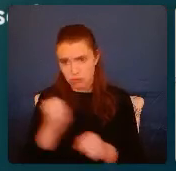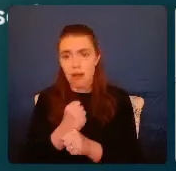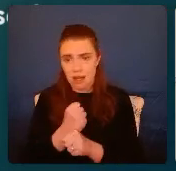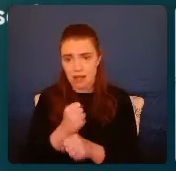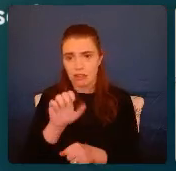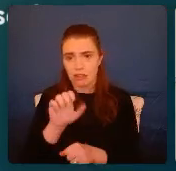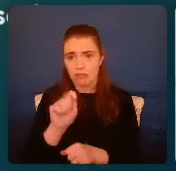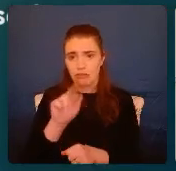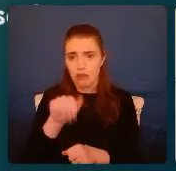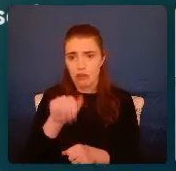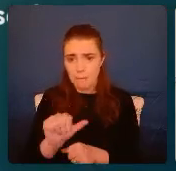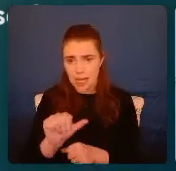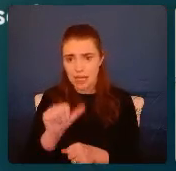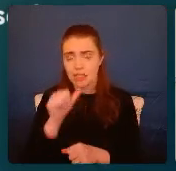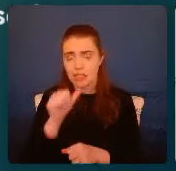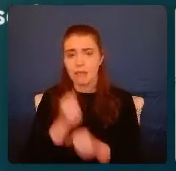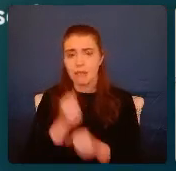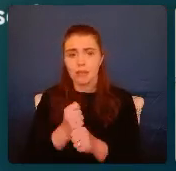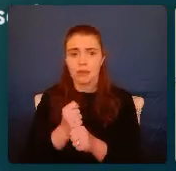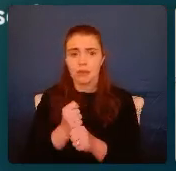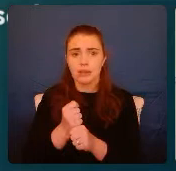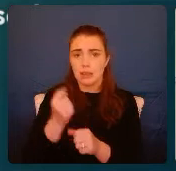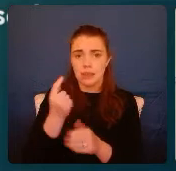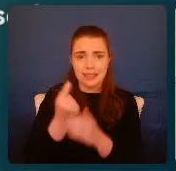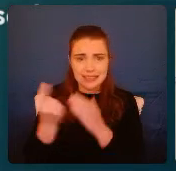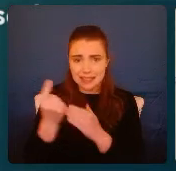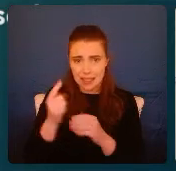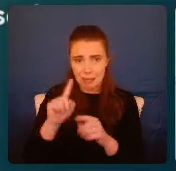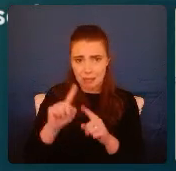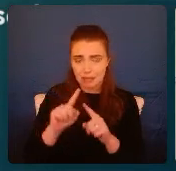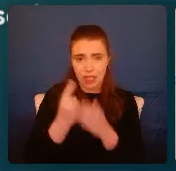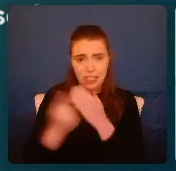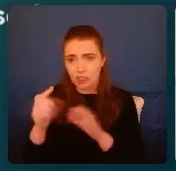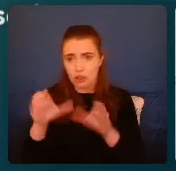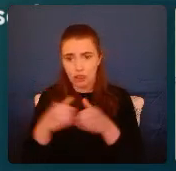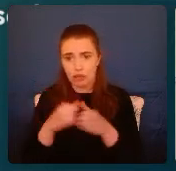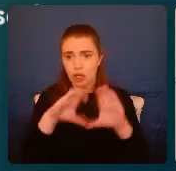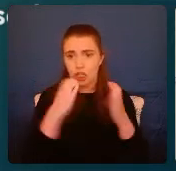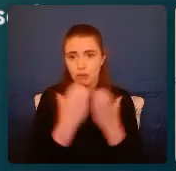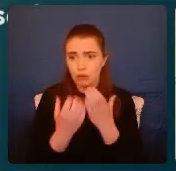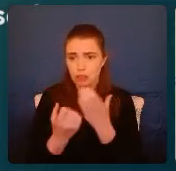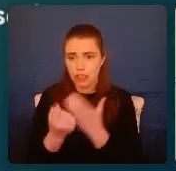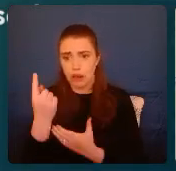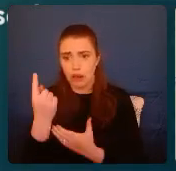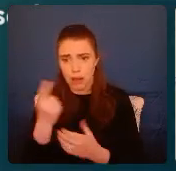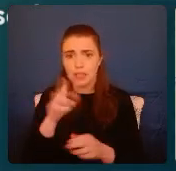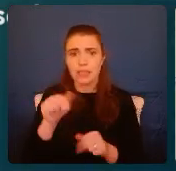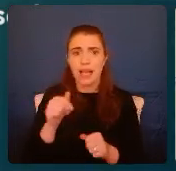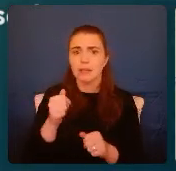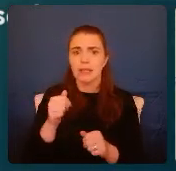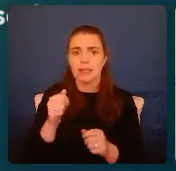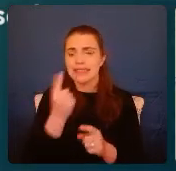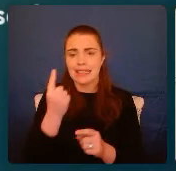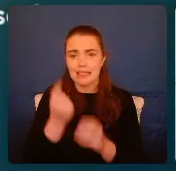group, or to a community. There could be a single incident of a trauma, perhaps a traffic accident or a house fire or